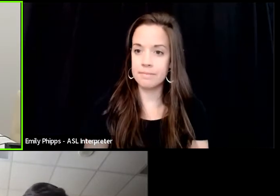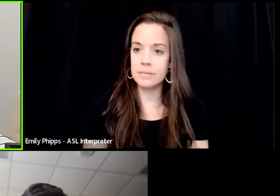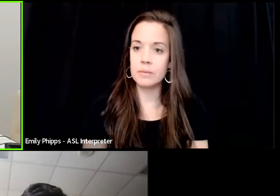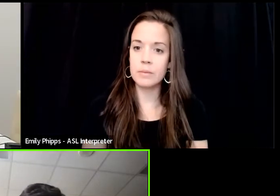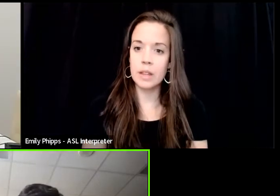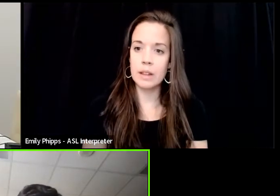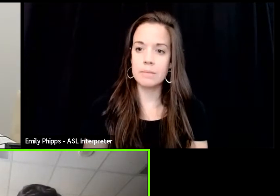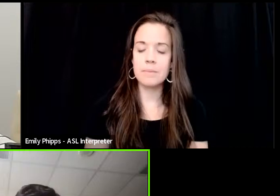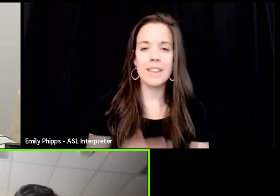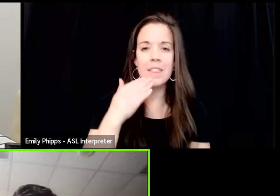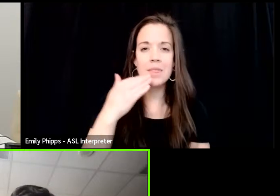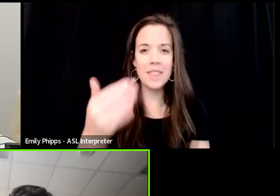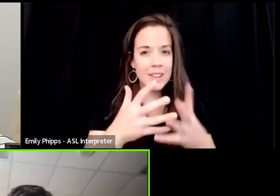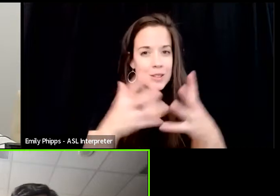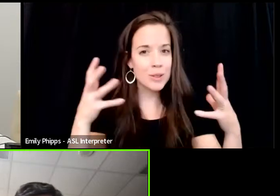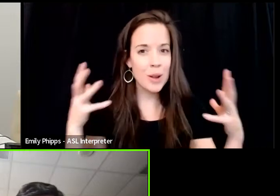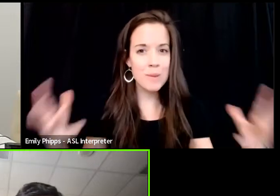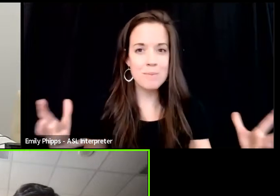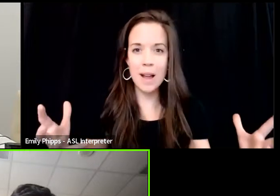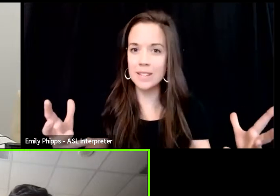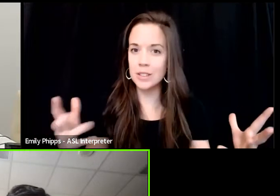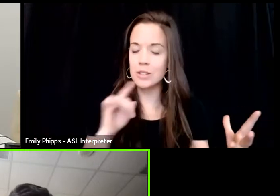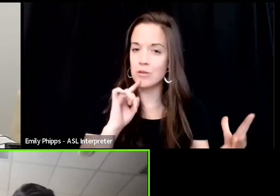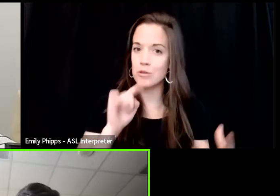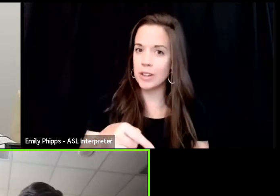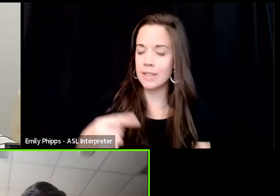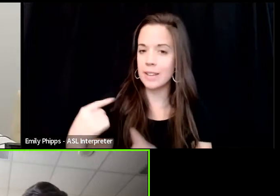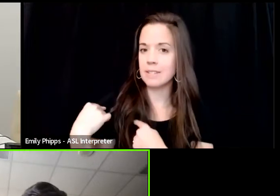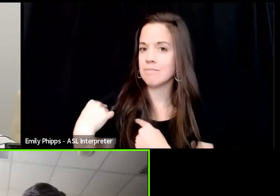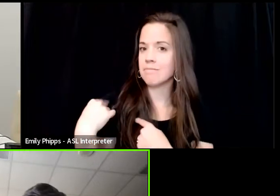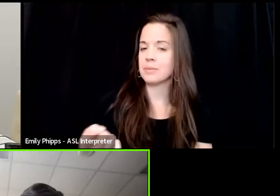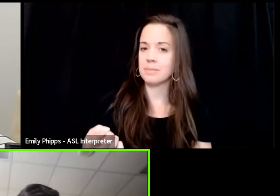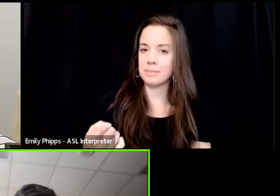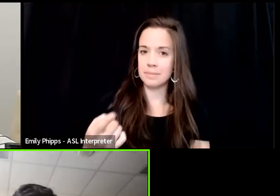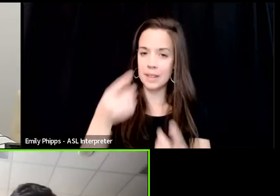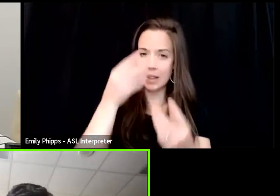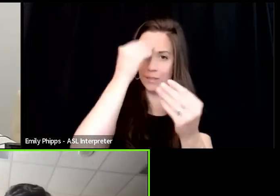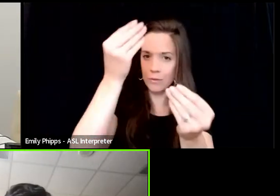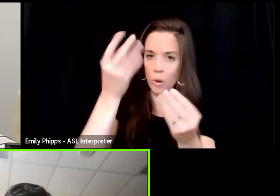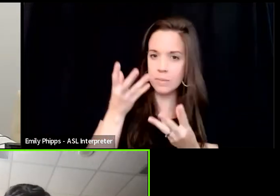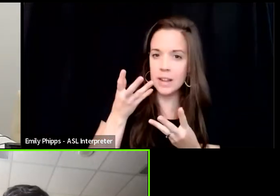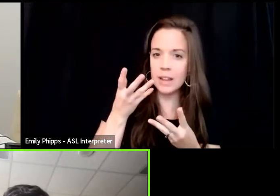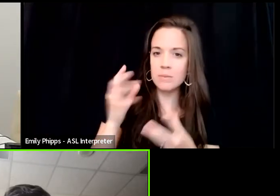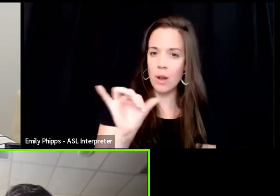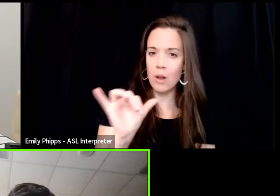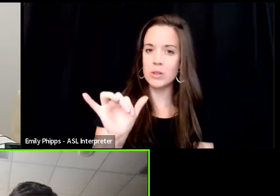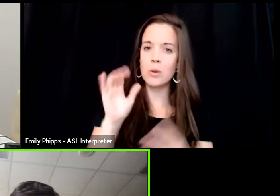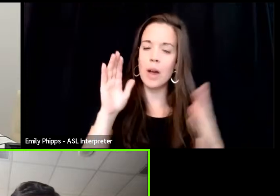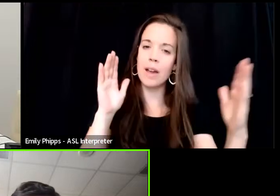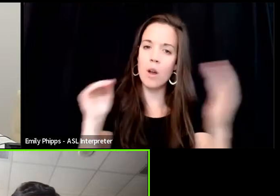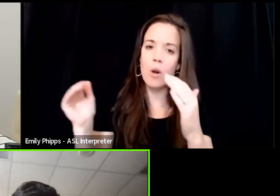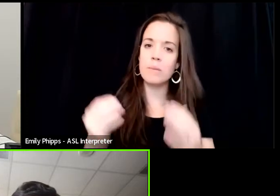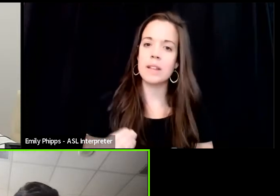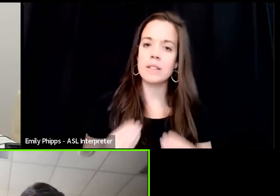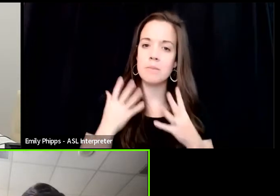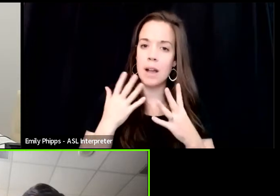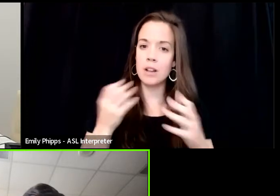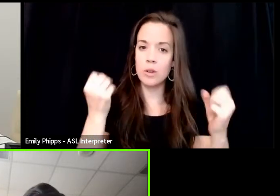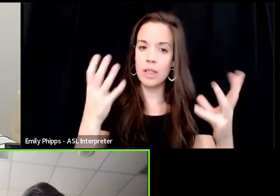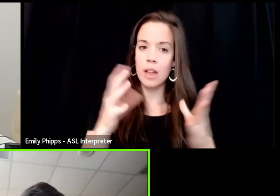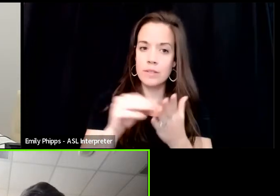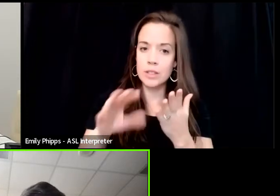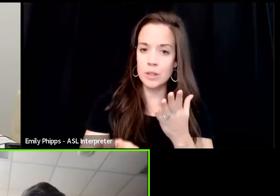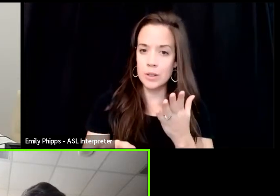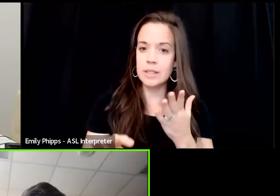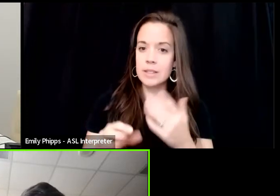Well, thank you so much. I mean, this has really been informative, but also, I hope, inspiring to a lot of the students. I mean,